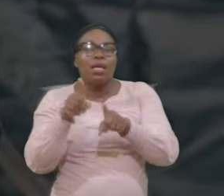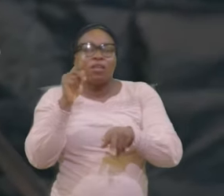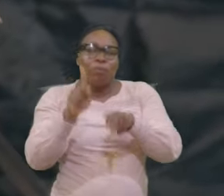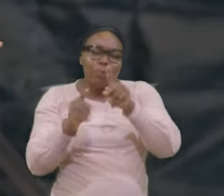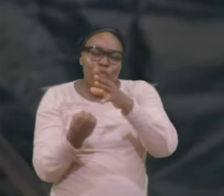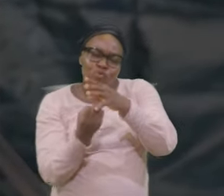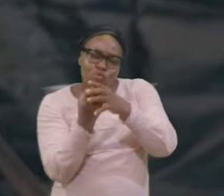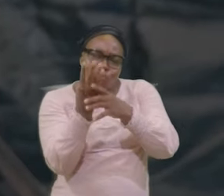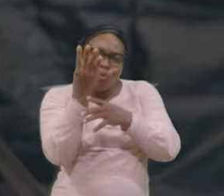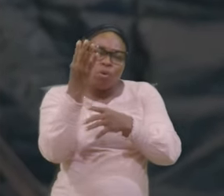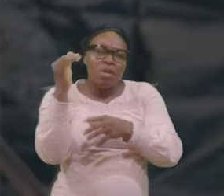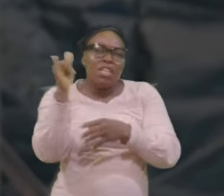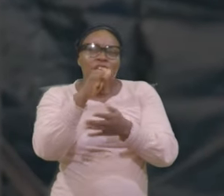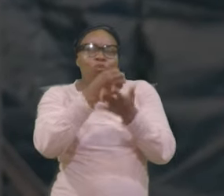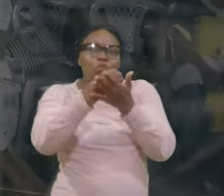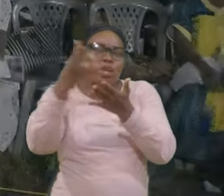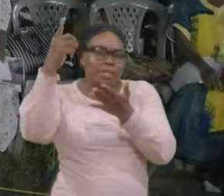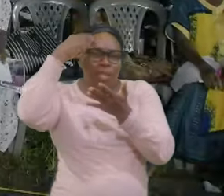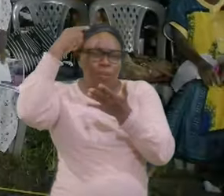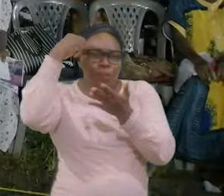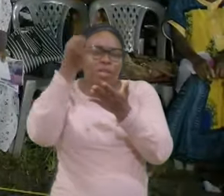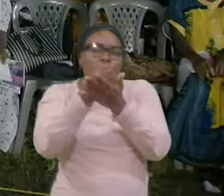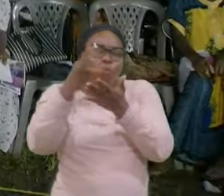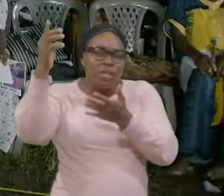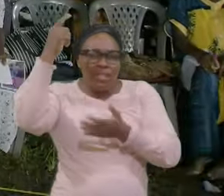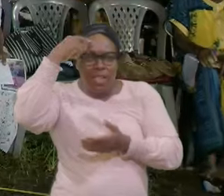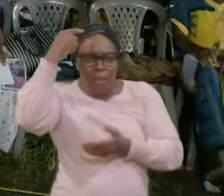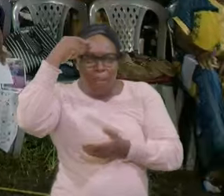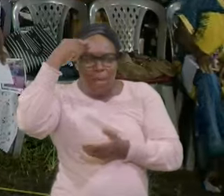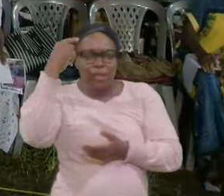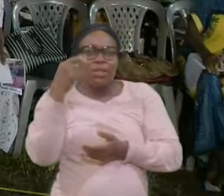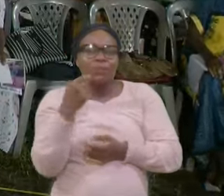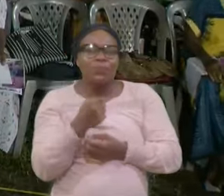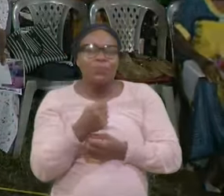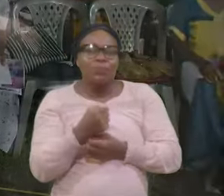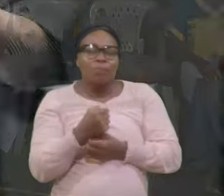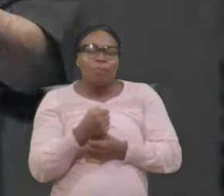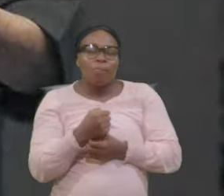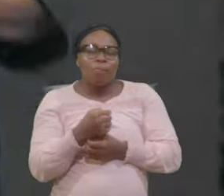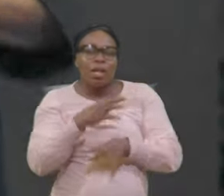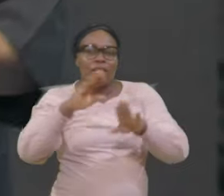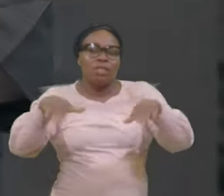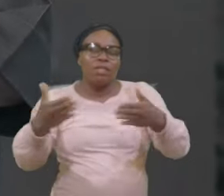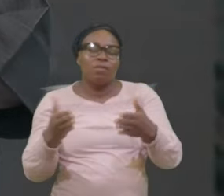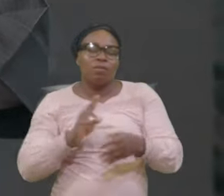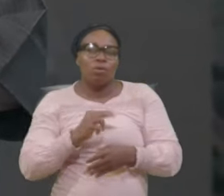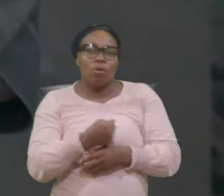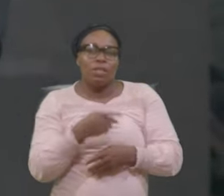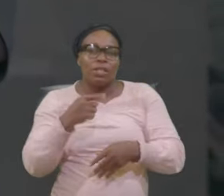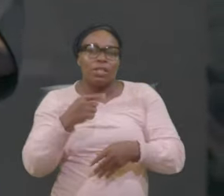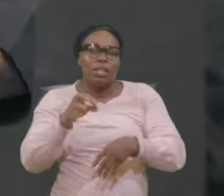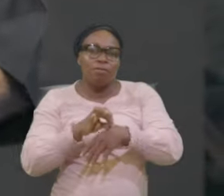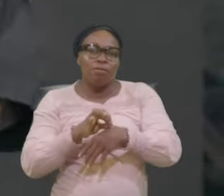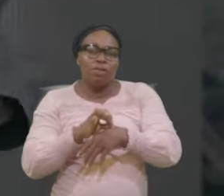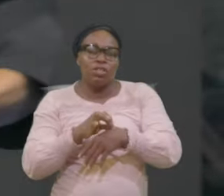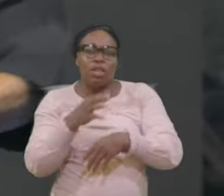They waste The mind He gives Us beauty In the flesh On the face In the body Many